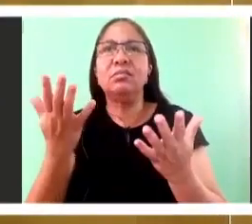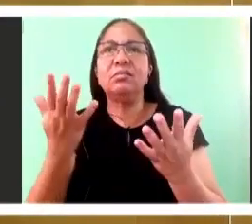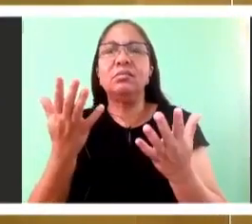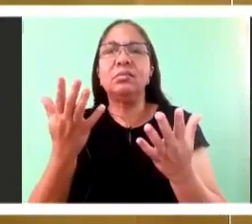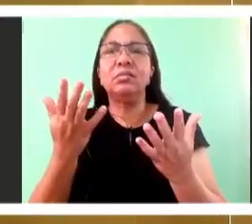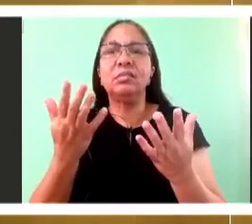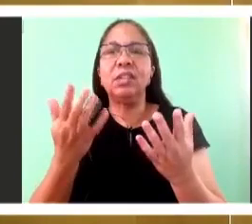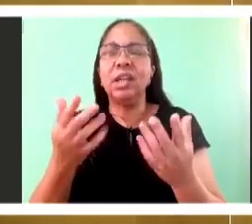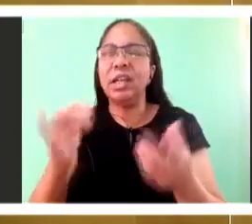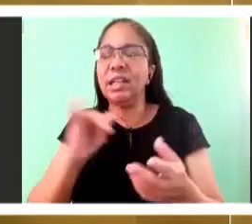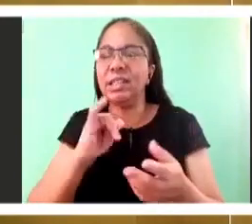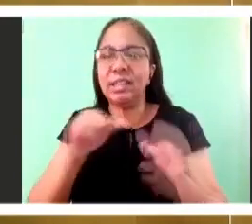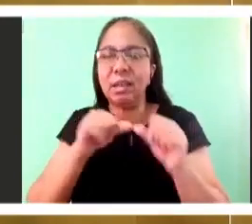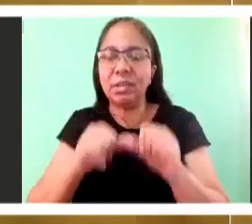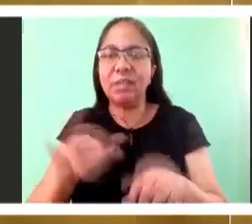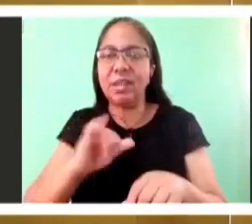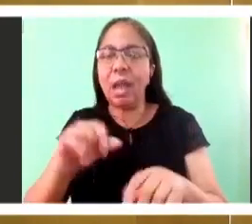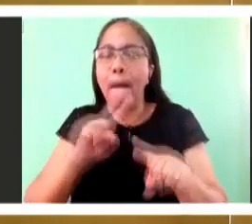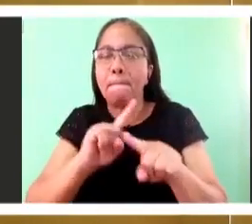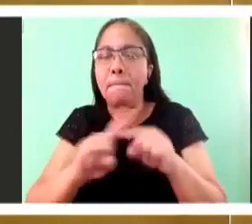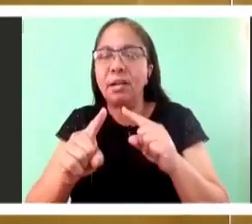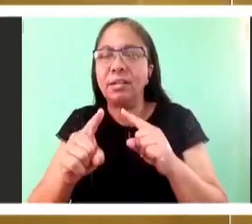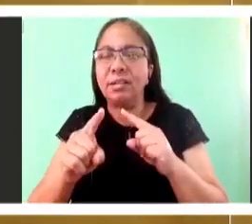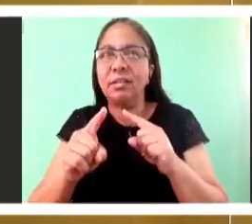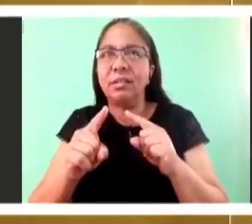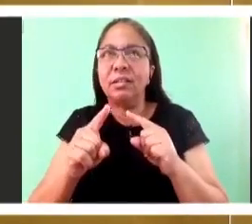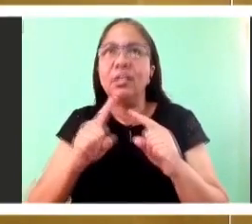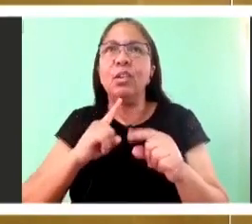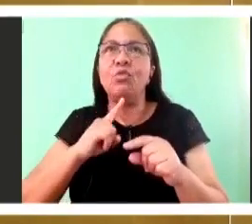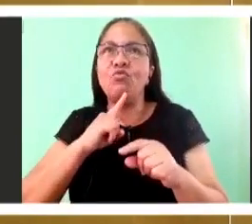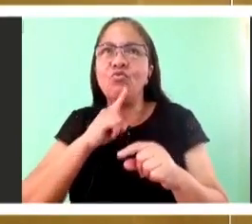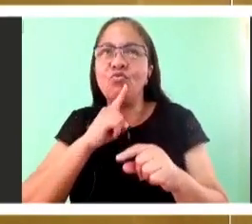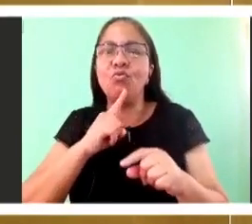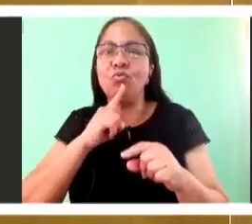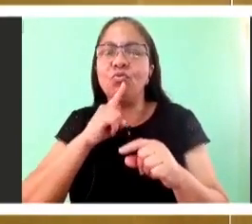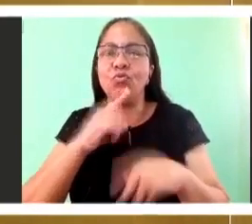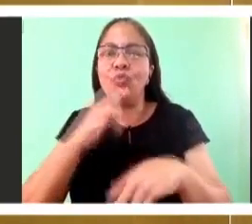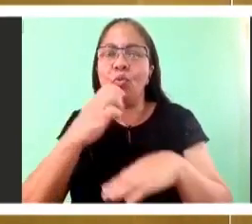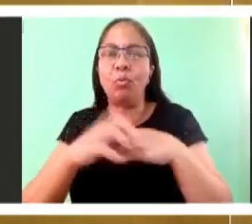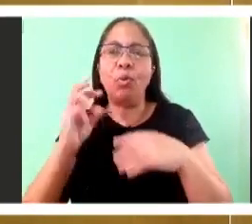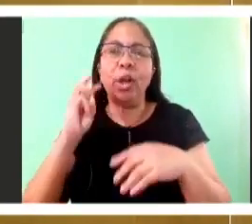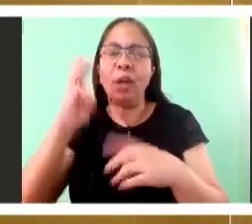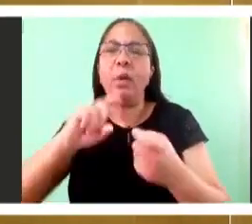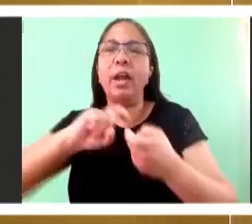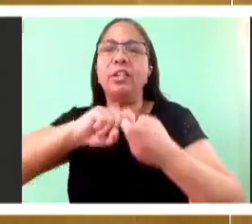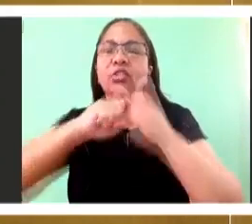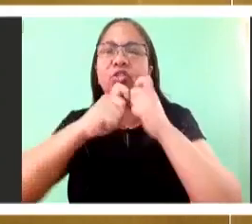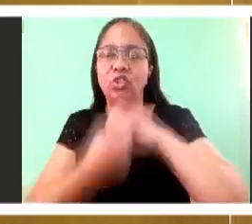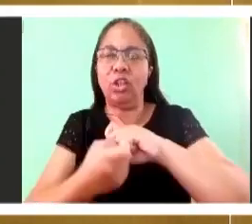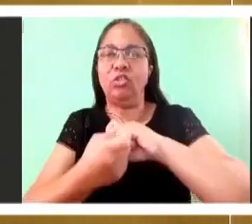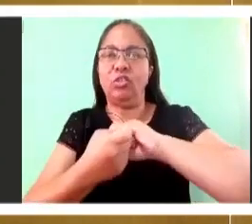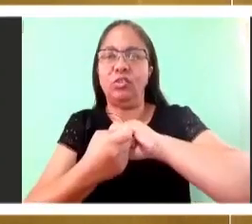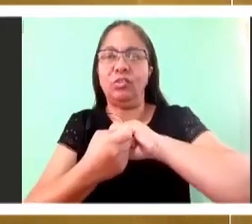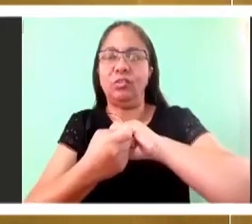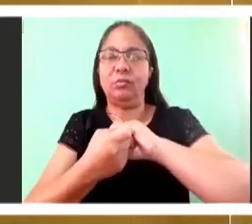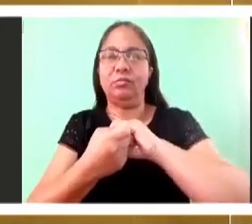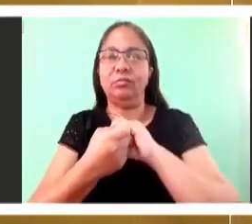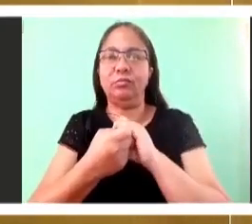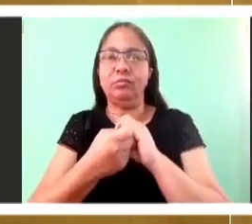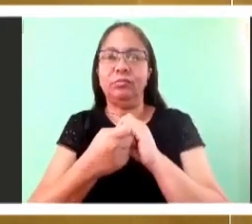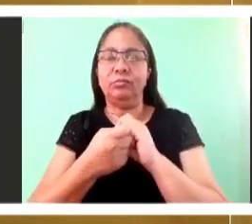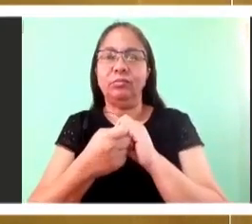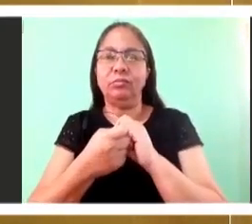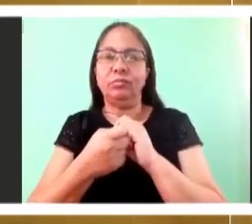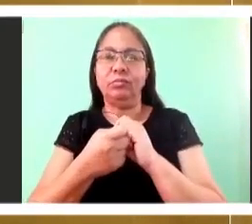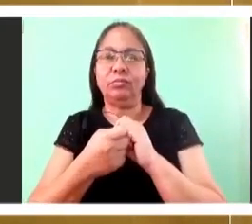Transubstantiation. There's some theologians that believe that what we have in the resurrection is the